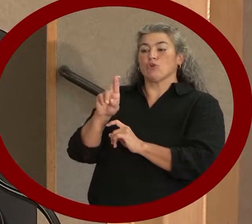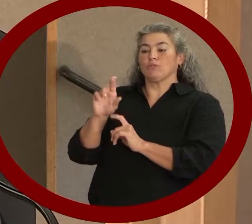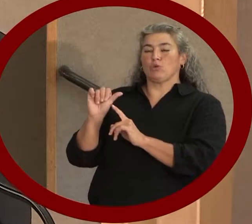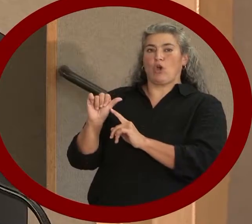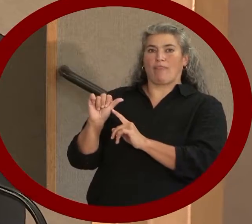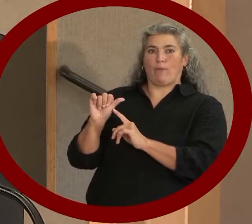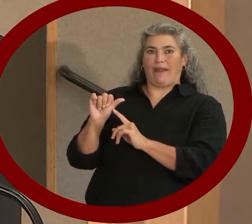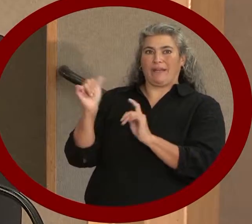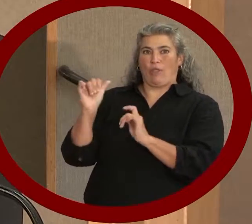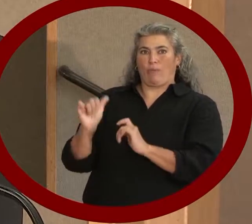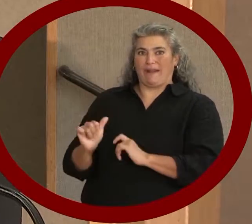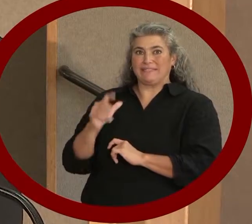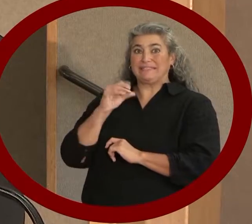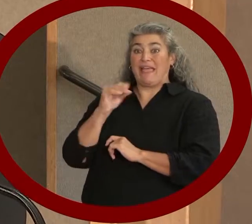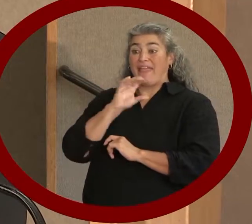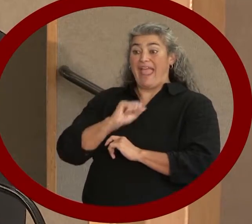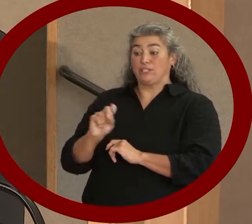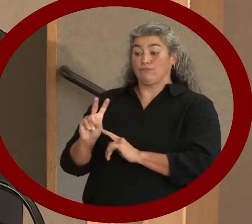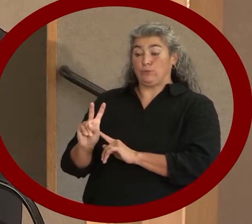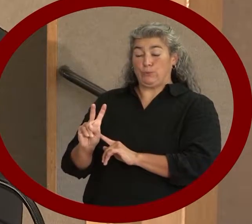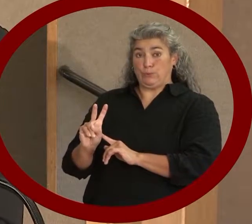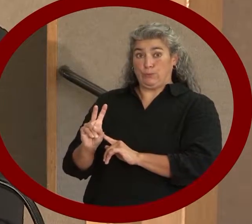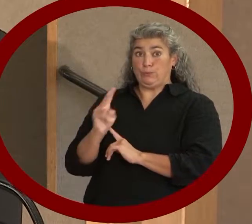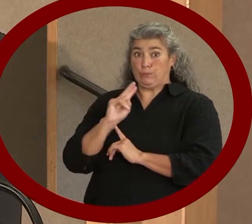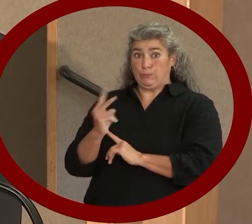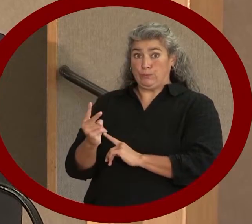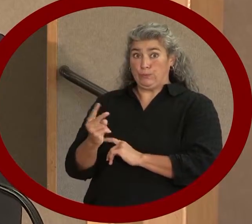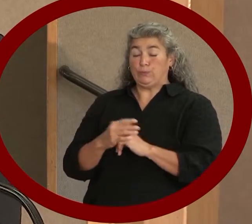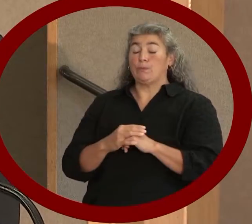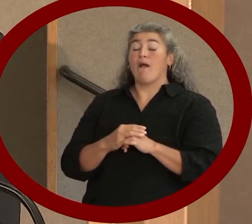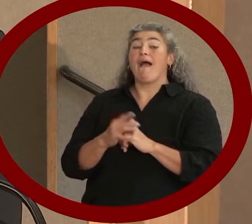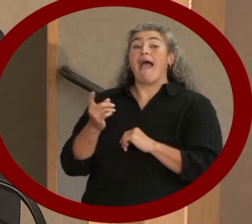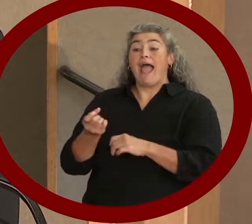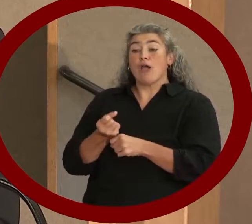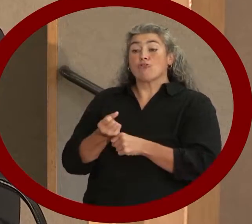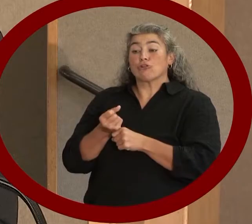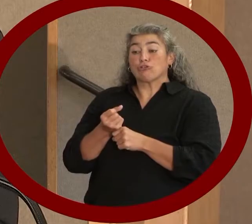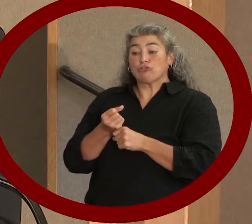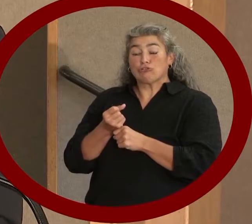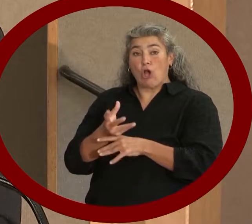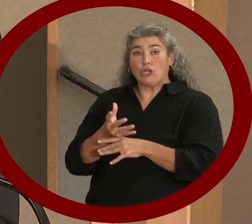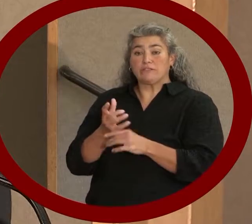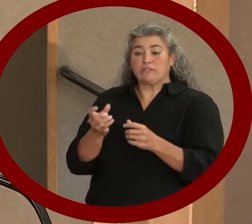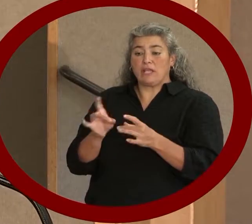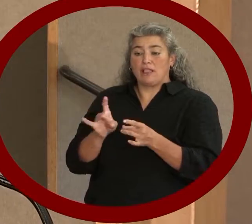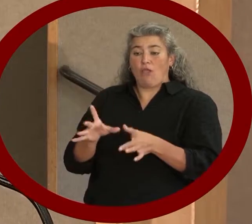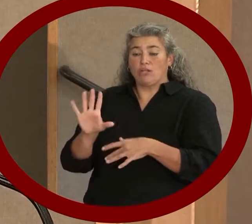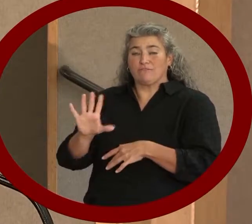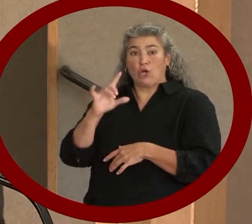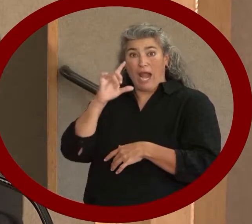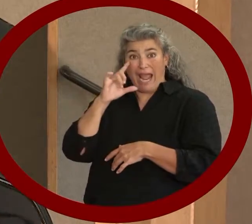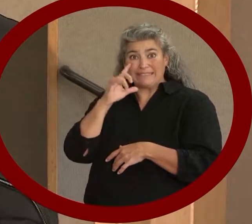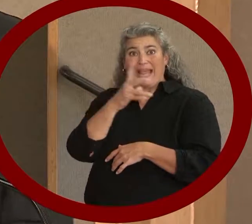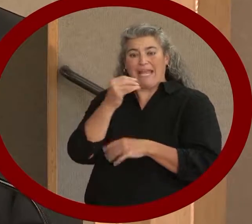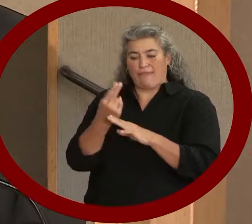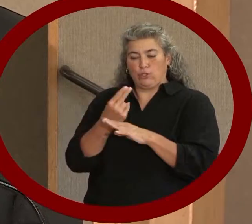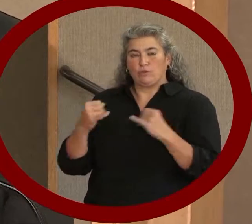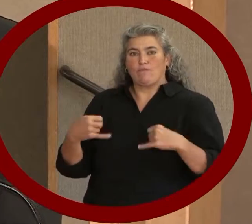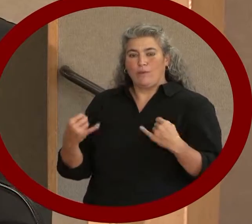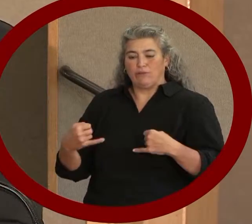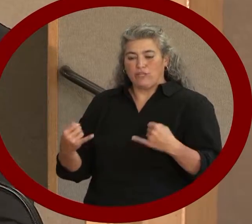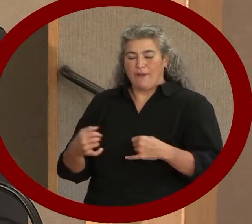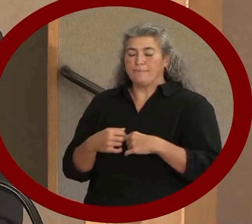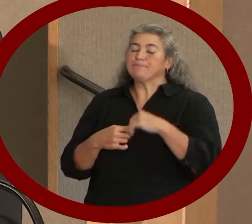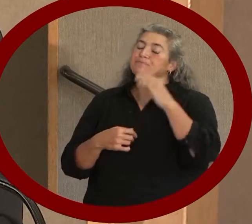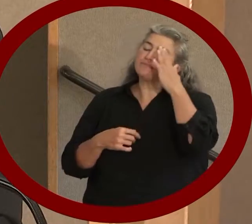This necessitated the use of a wheelchair for mobility and later caused the loss of Dorothy's eyesight. Ms. Lassley worked tirelessly